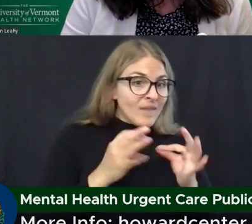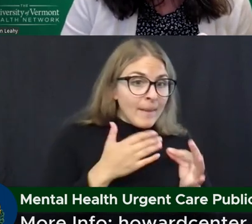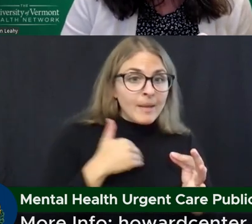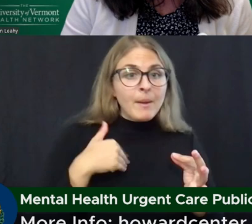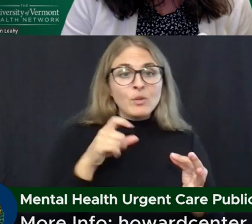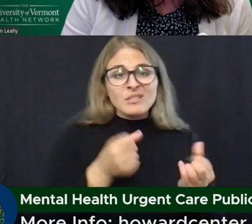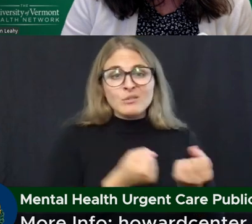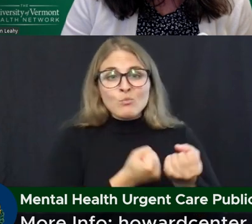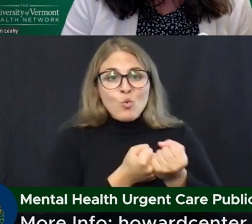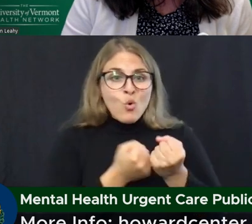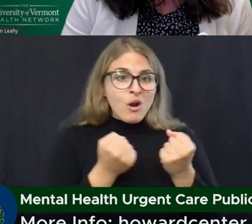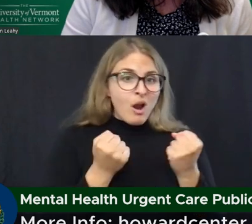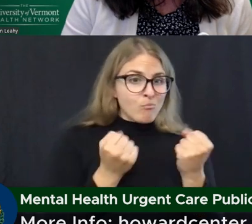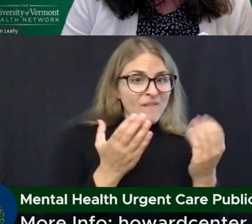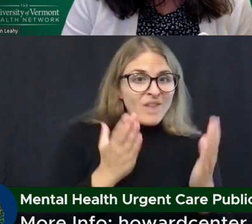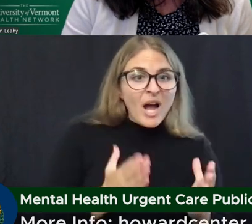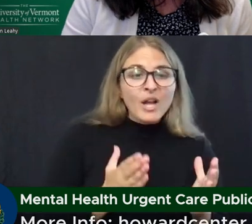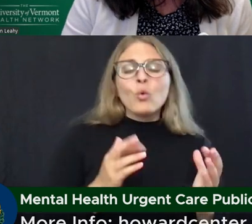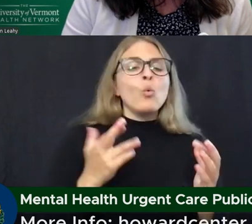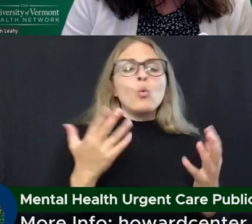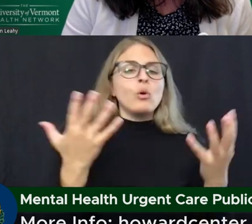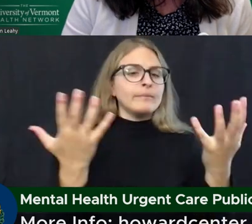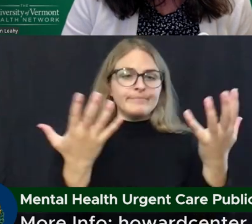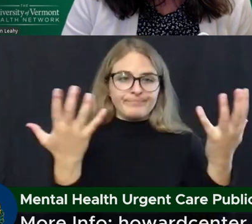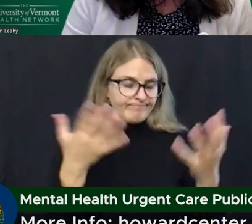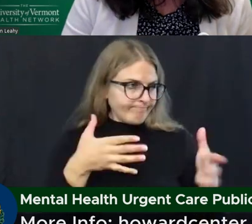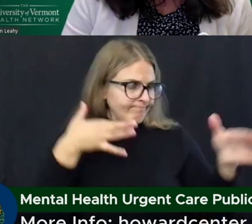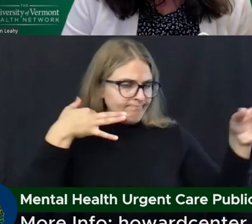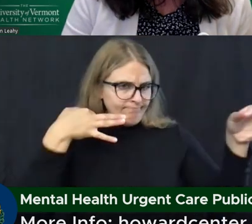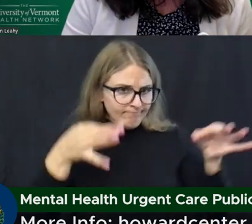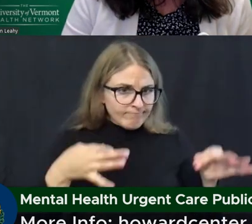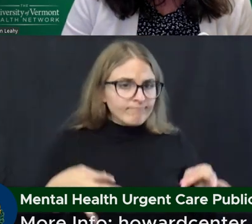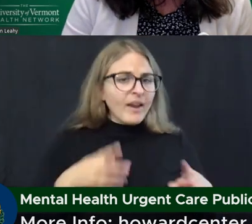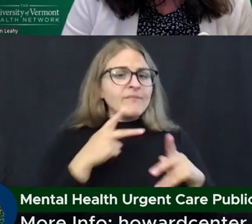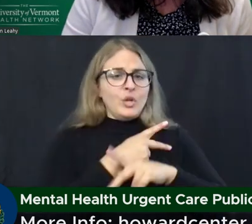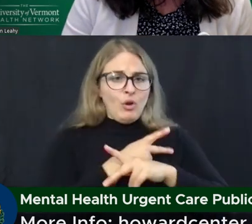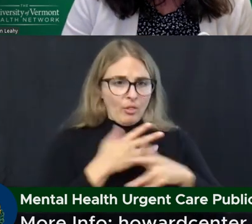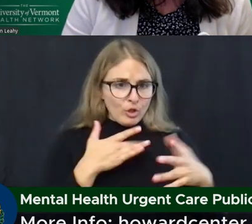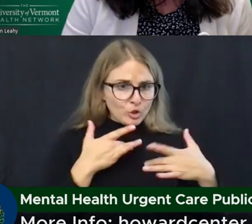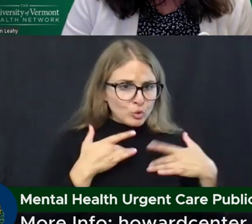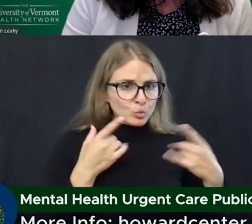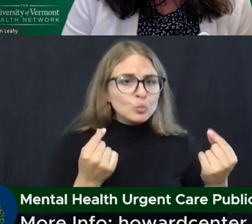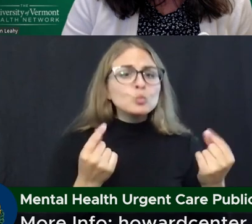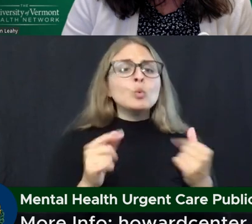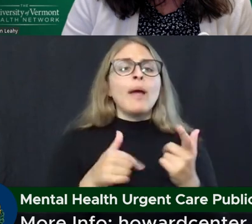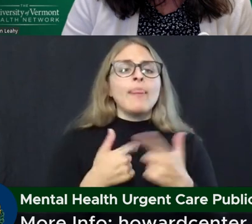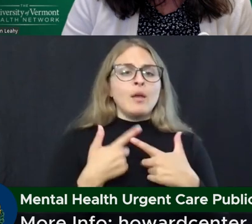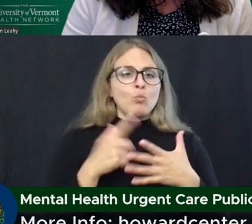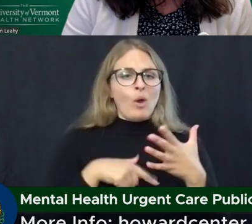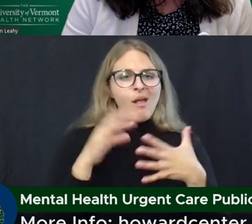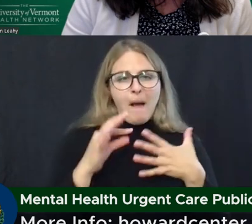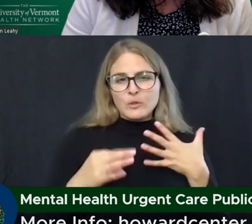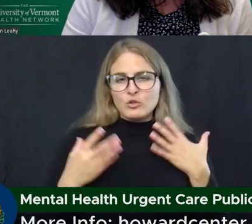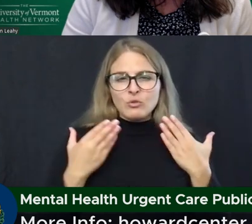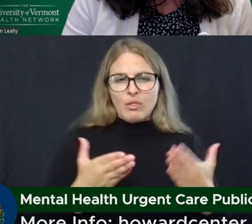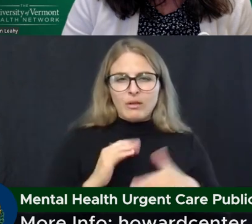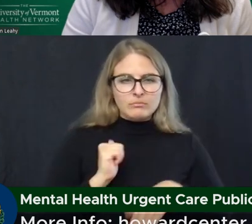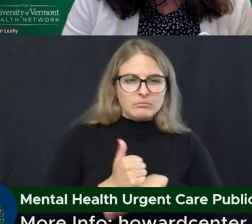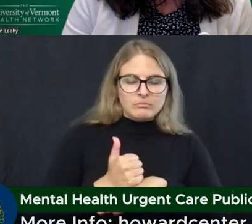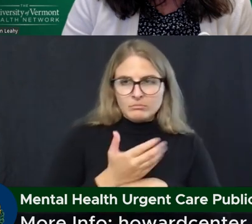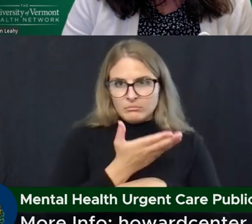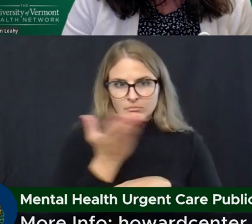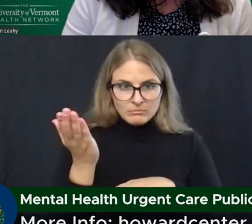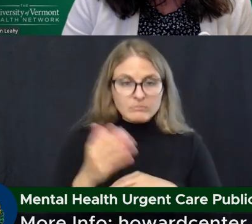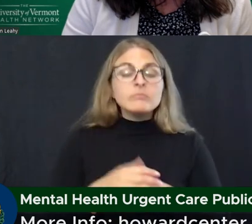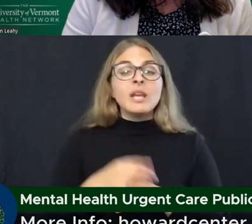provider, or someone else who's concerned. We'll talk through what the concern is and what options may be to address that concern. One